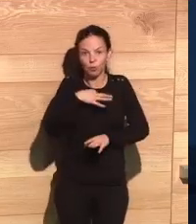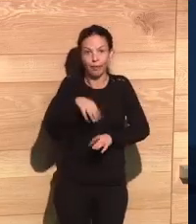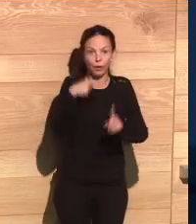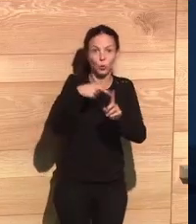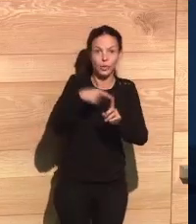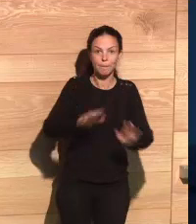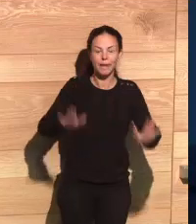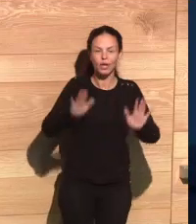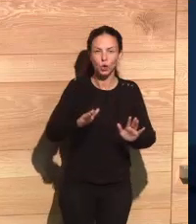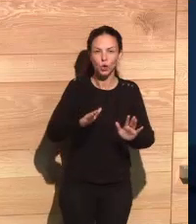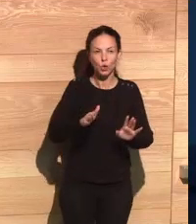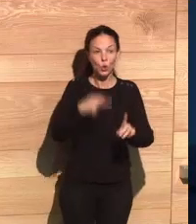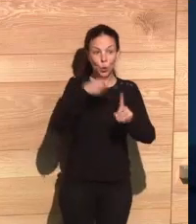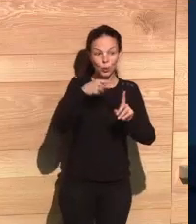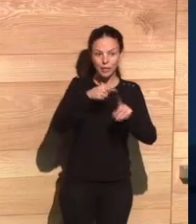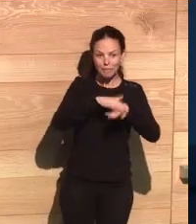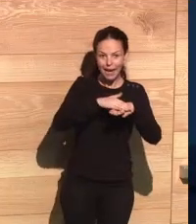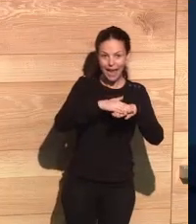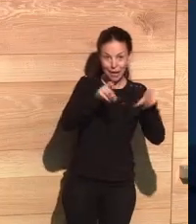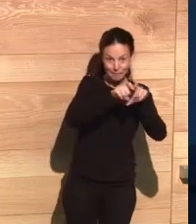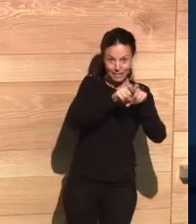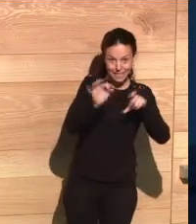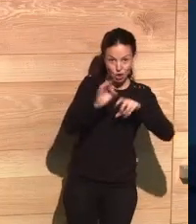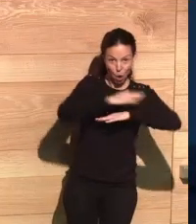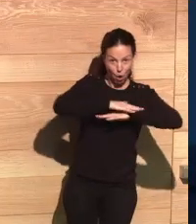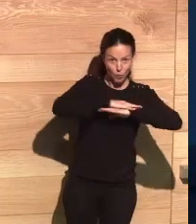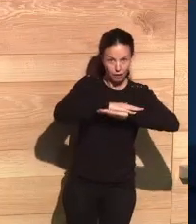knowing your birth date for you is not really useful.